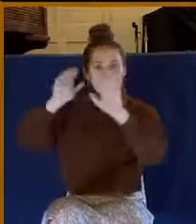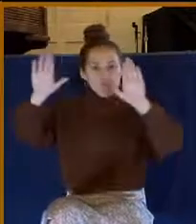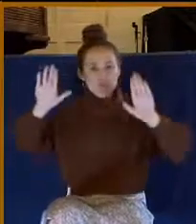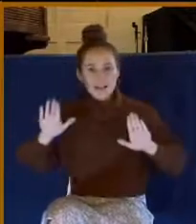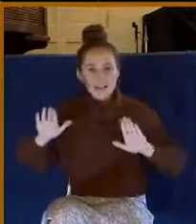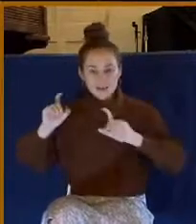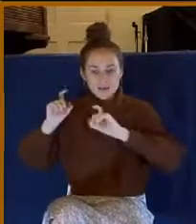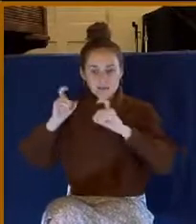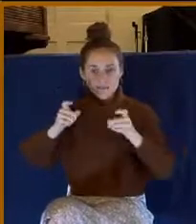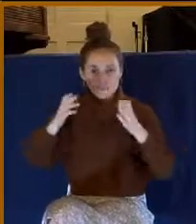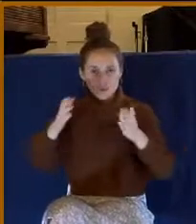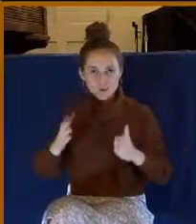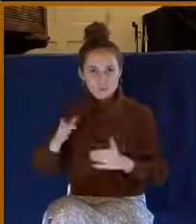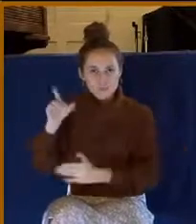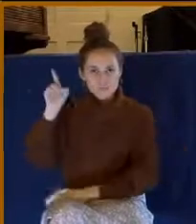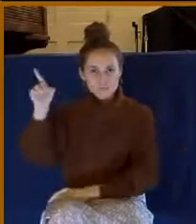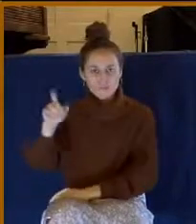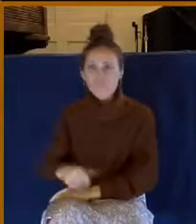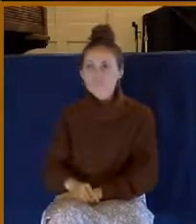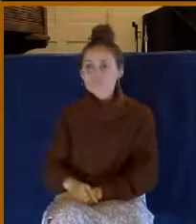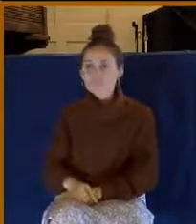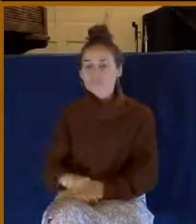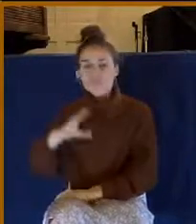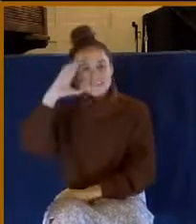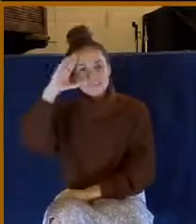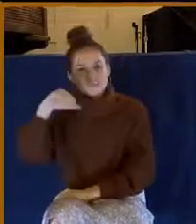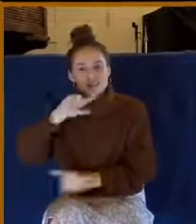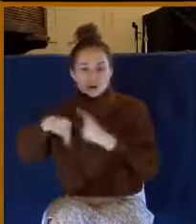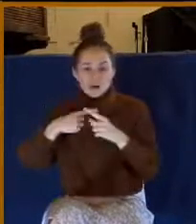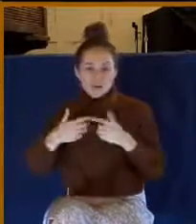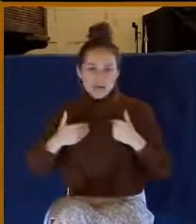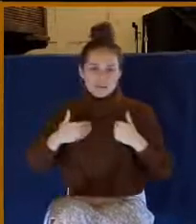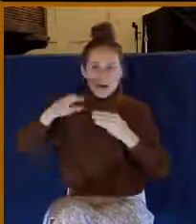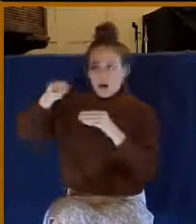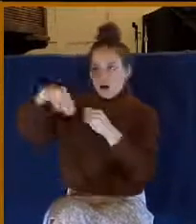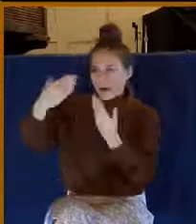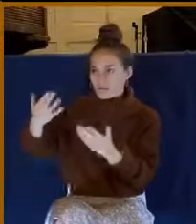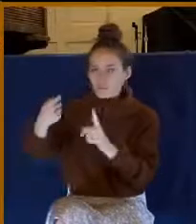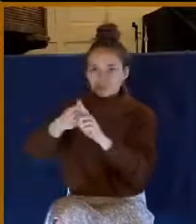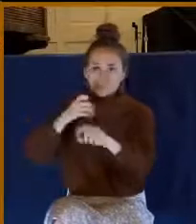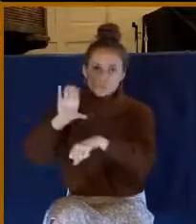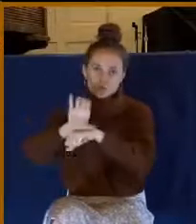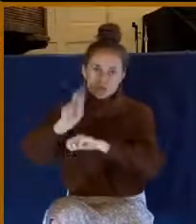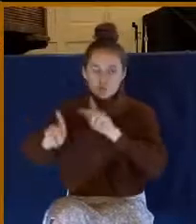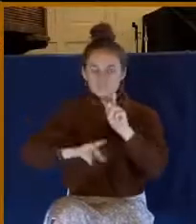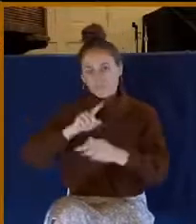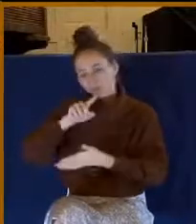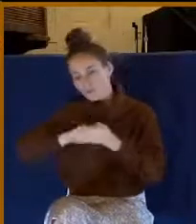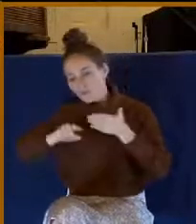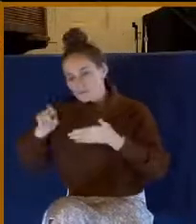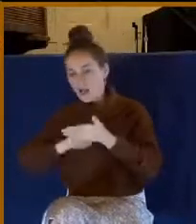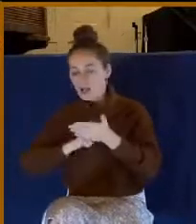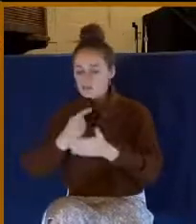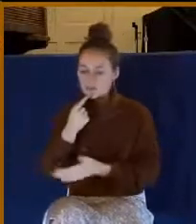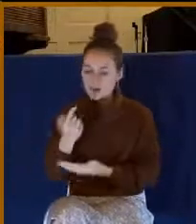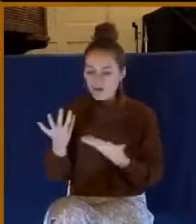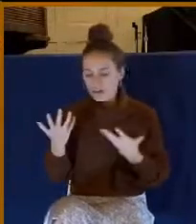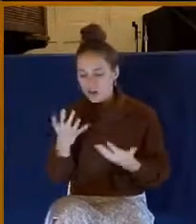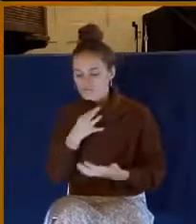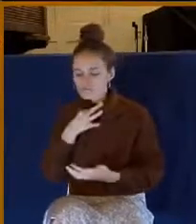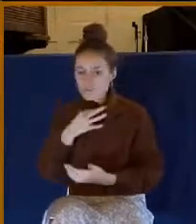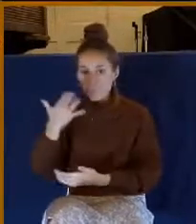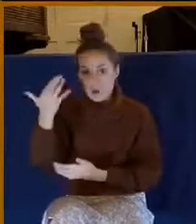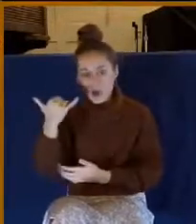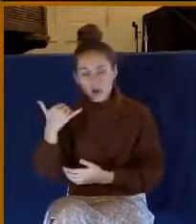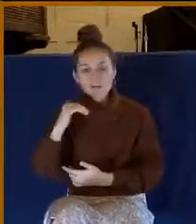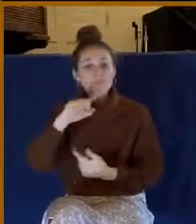And some people, you know, I know when we have offerings in church, I know a lot of people criticize and they wonder why, you know. But just let me just say this.